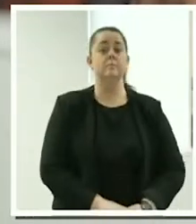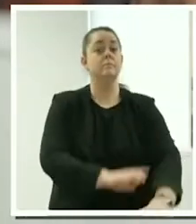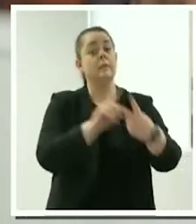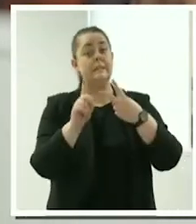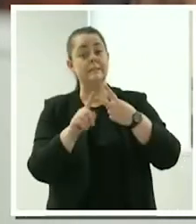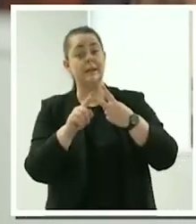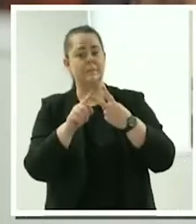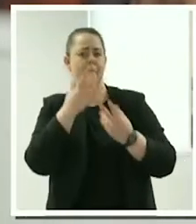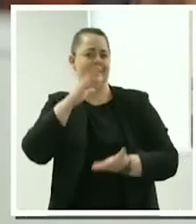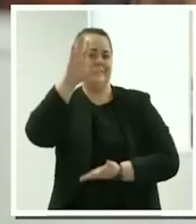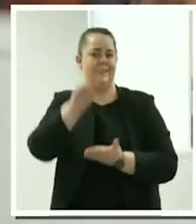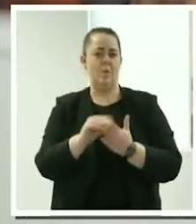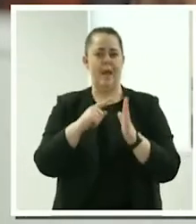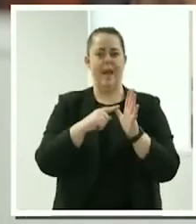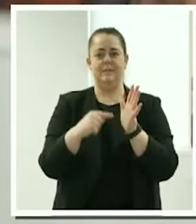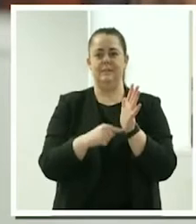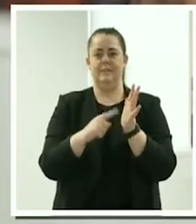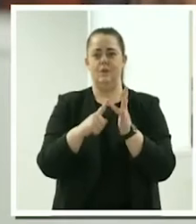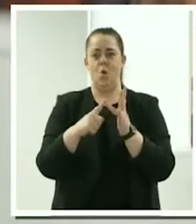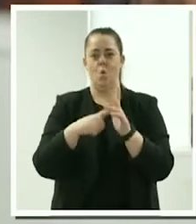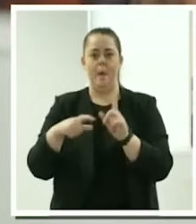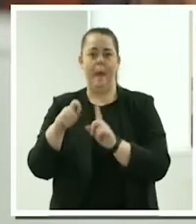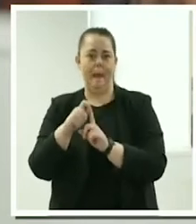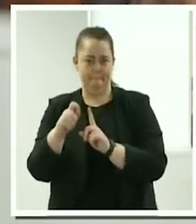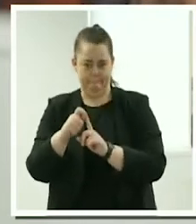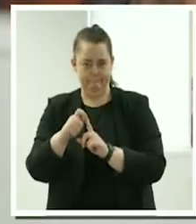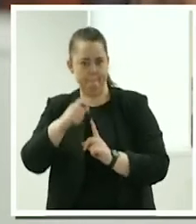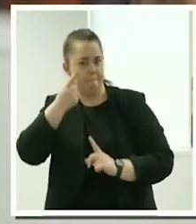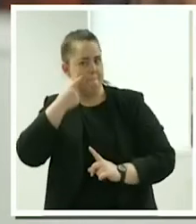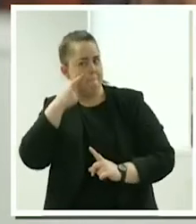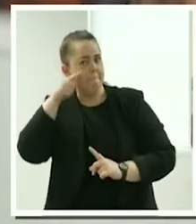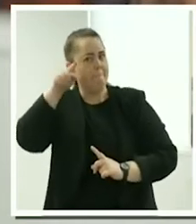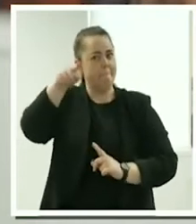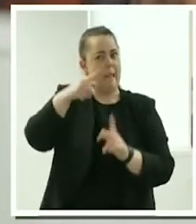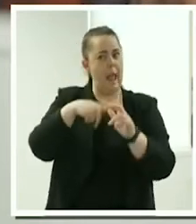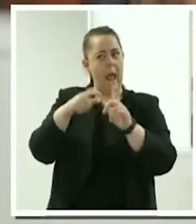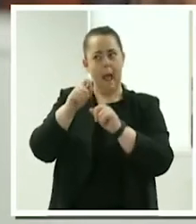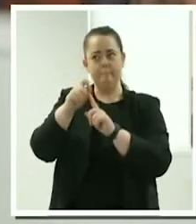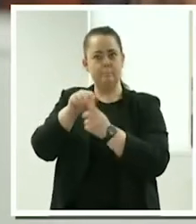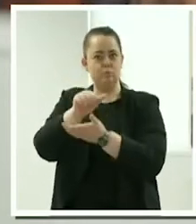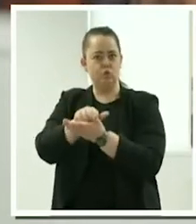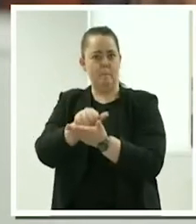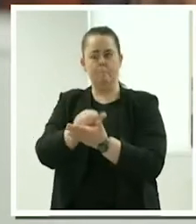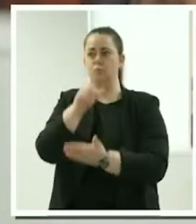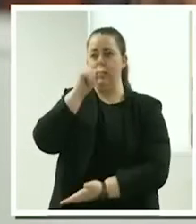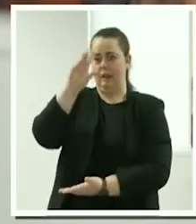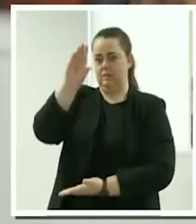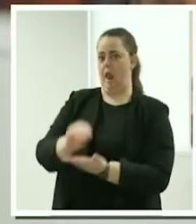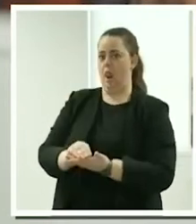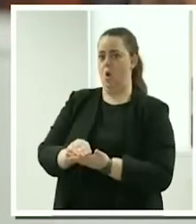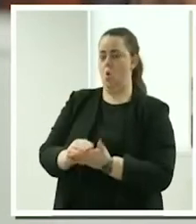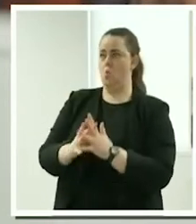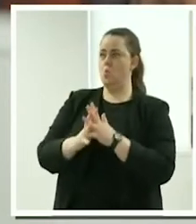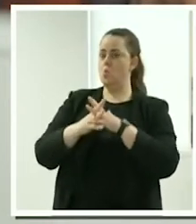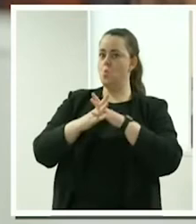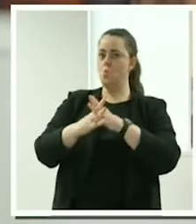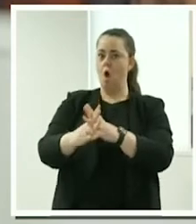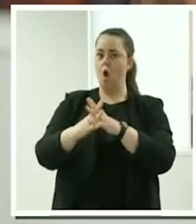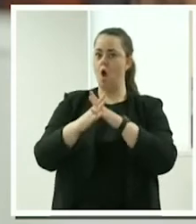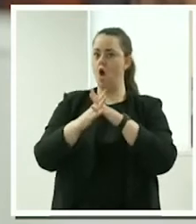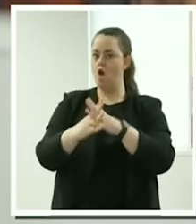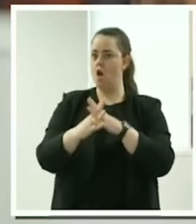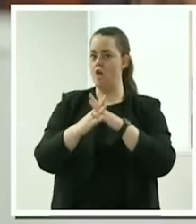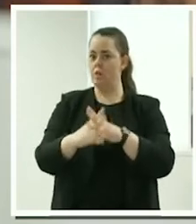store, look at ATO, download the app. It gives you a lot of really valuable capacity, even